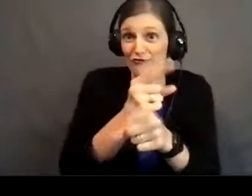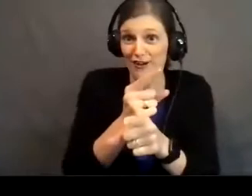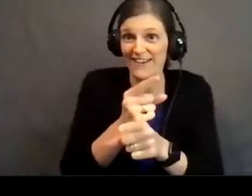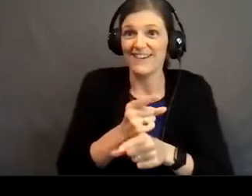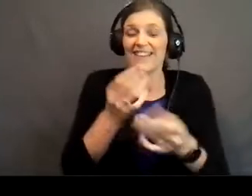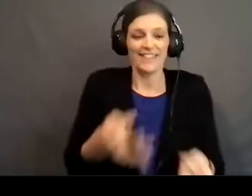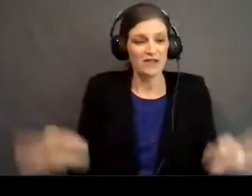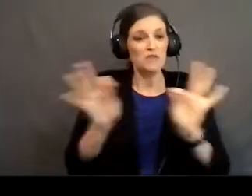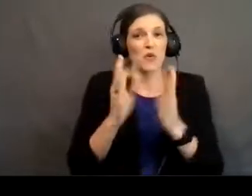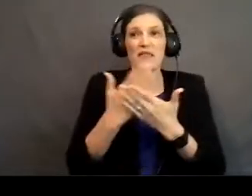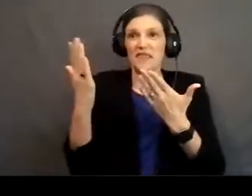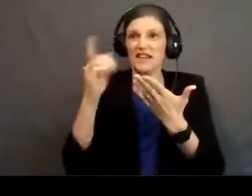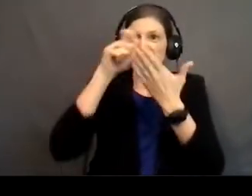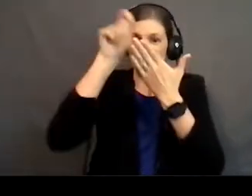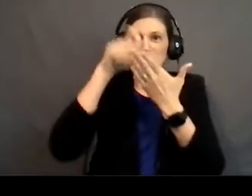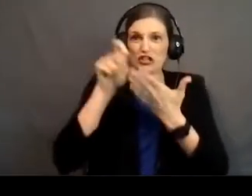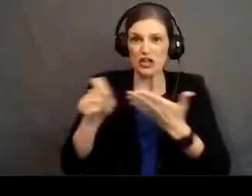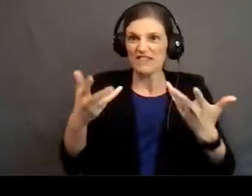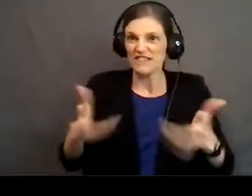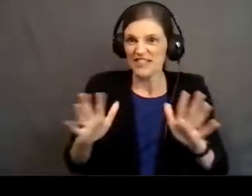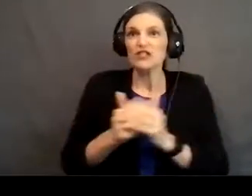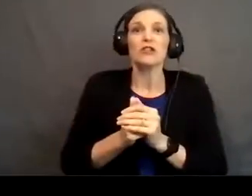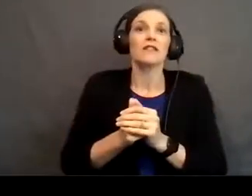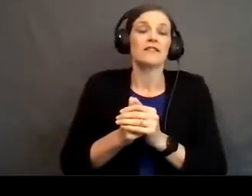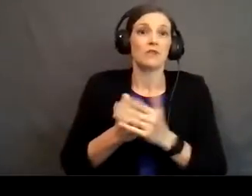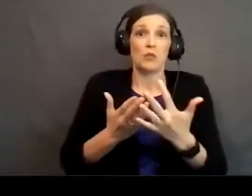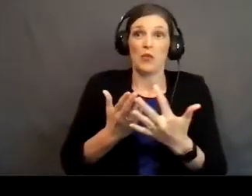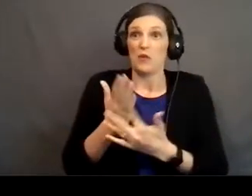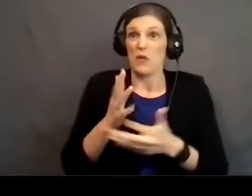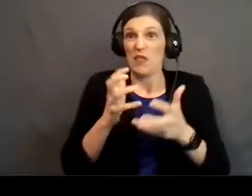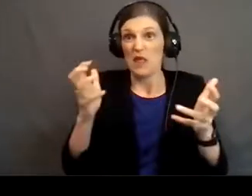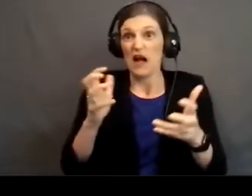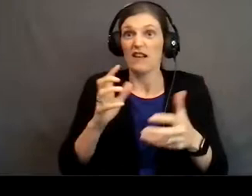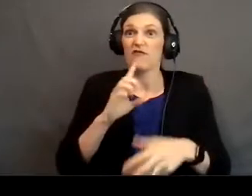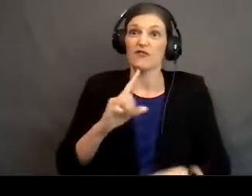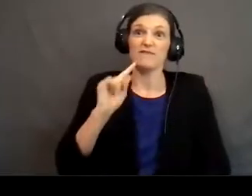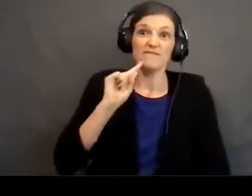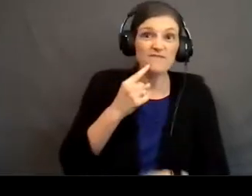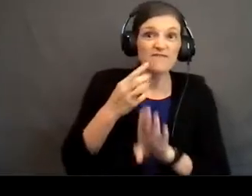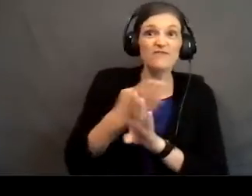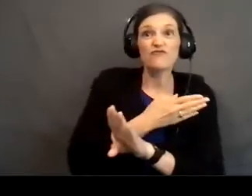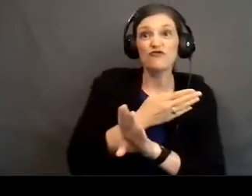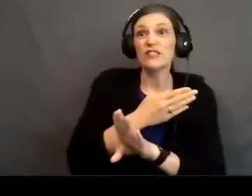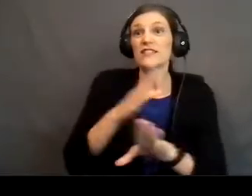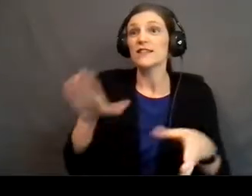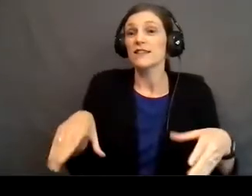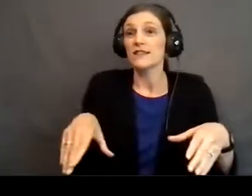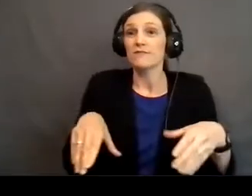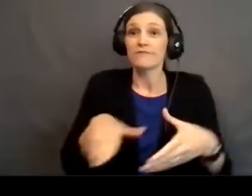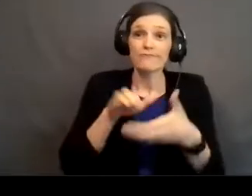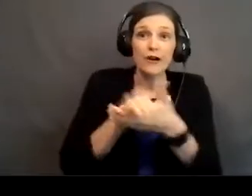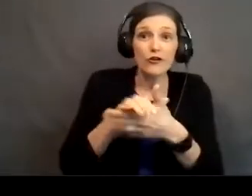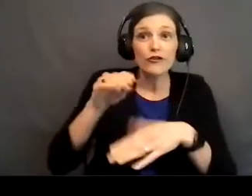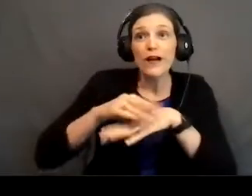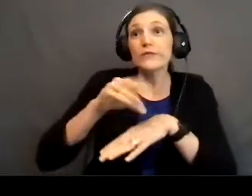important things were checked. We went through a lot of pretty intensive premarital counseling. So we had a lot of